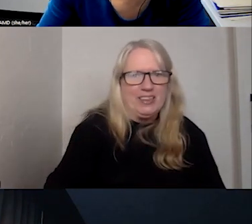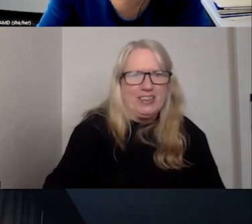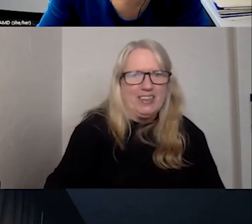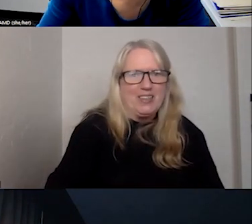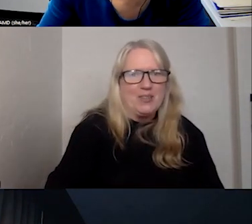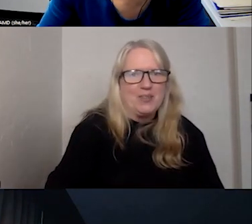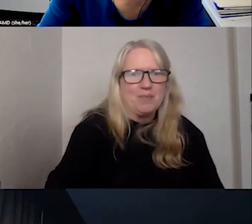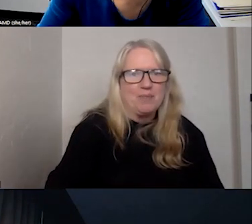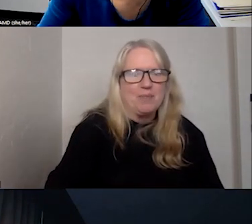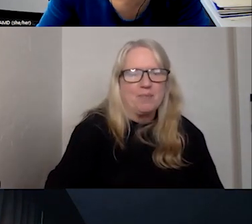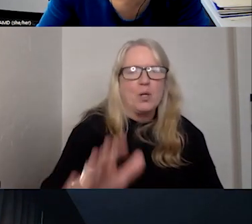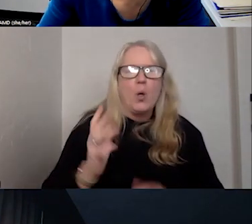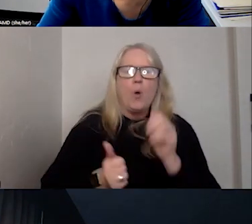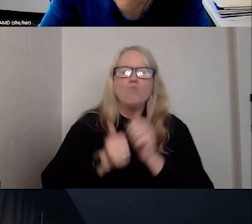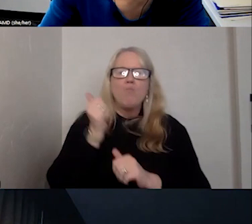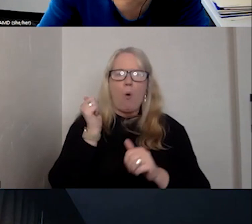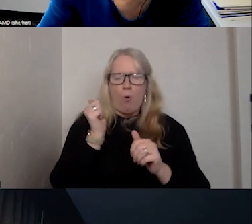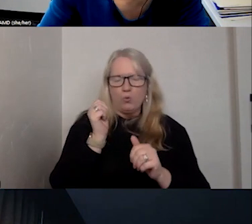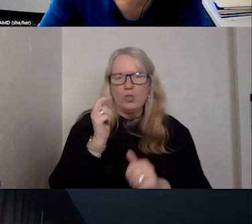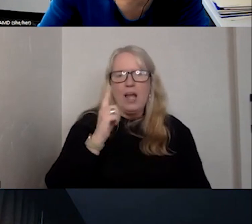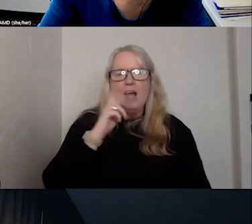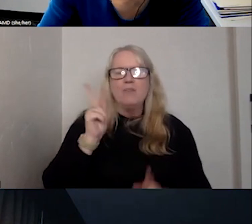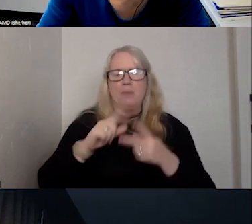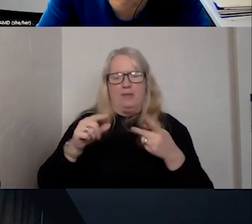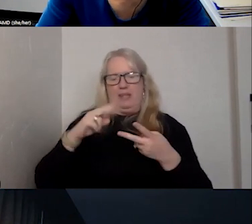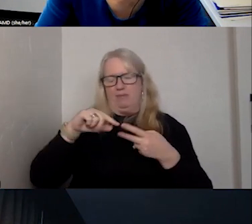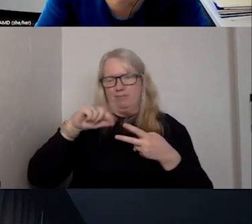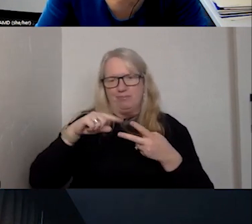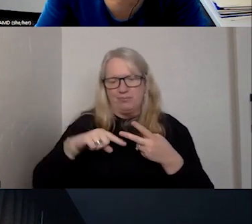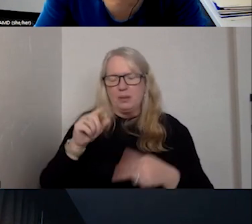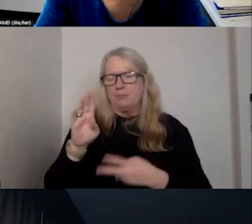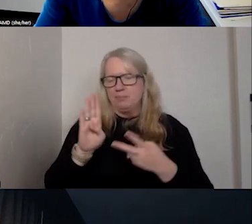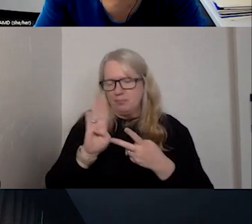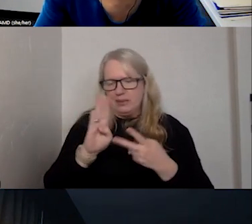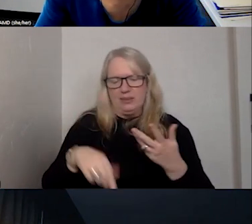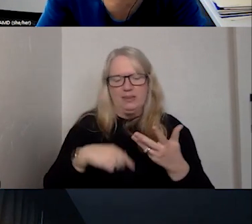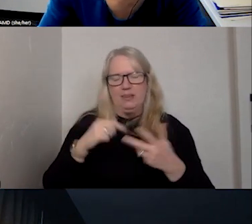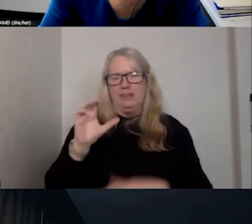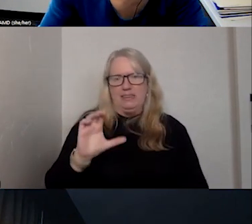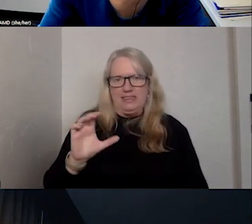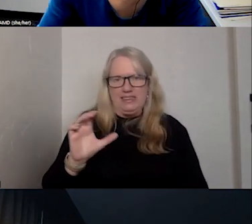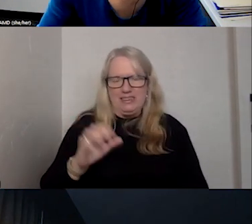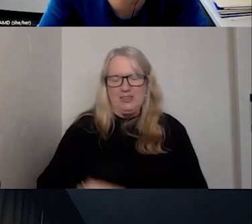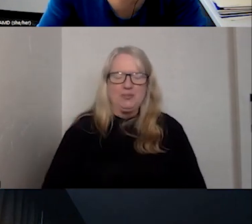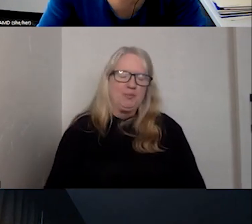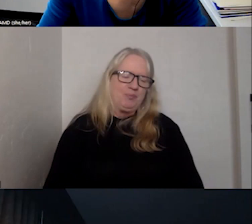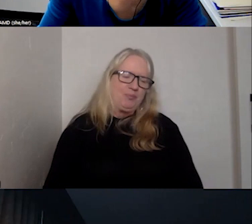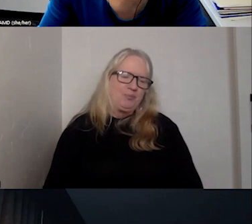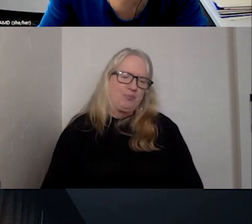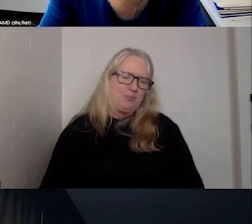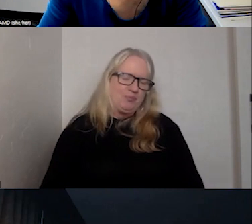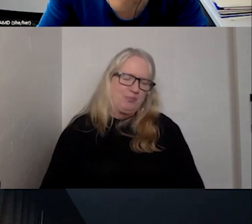most folks coming in at author, activist, and lecturer. The second one is traveler and explorer, and then marathon runner coming in behind that.